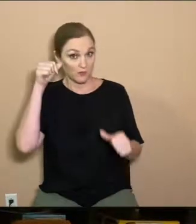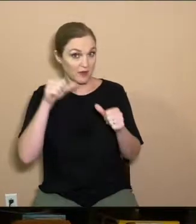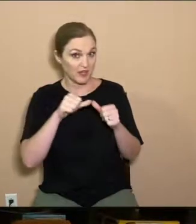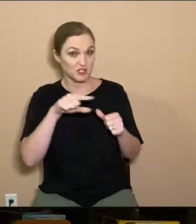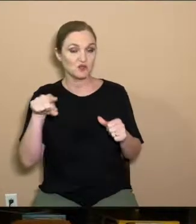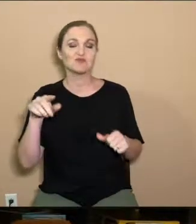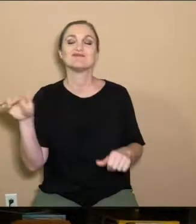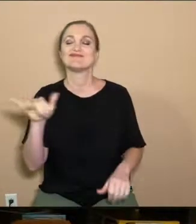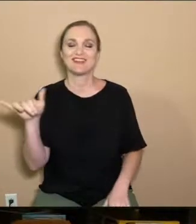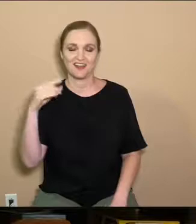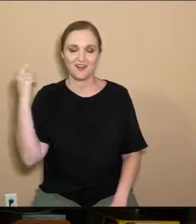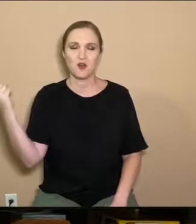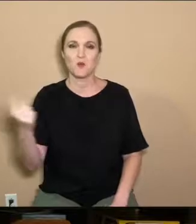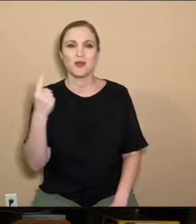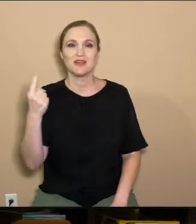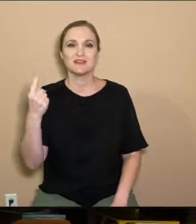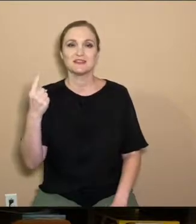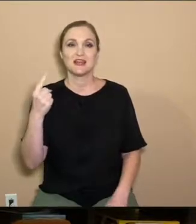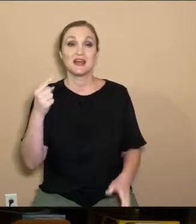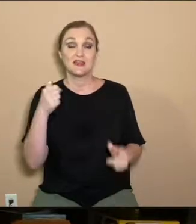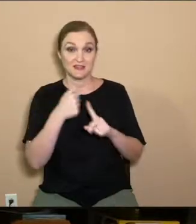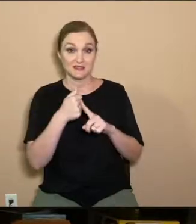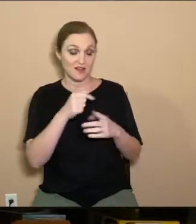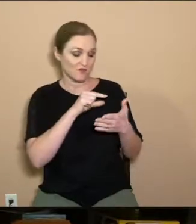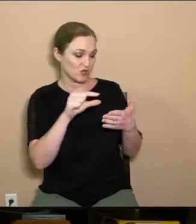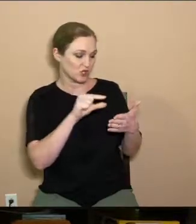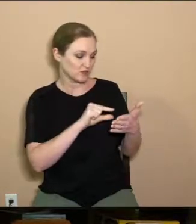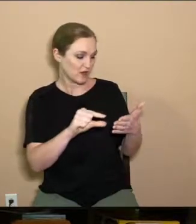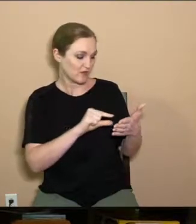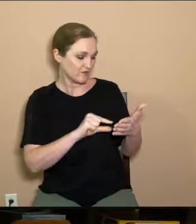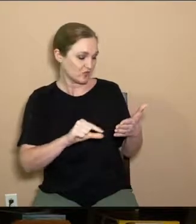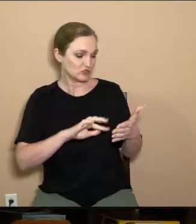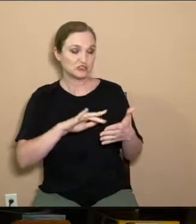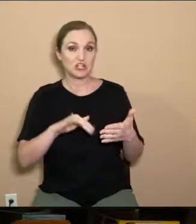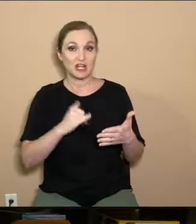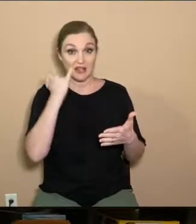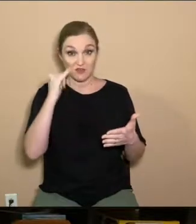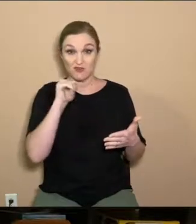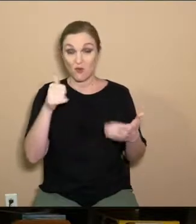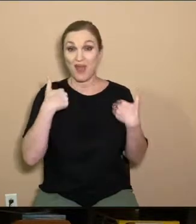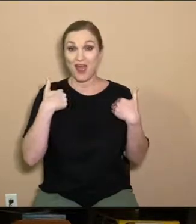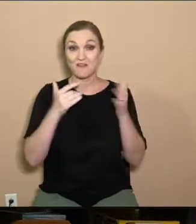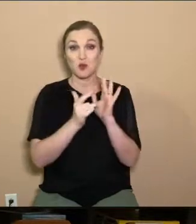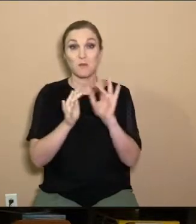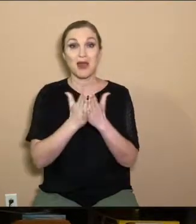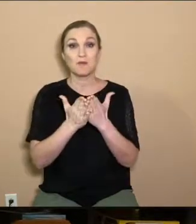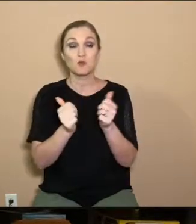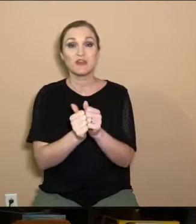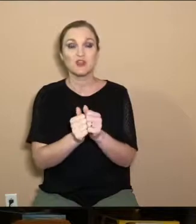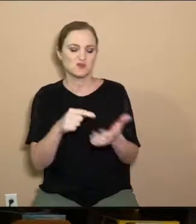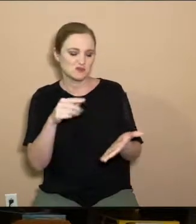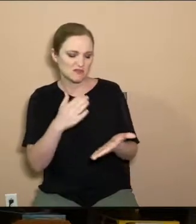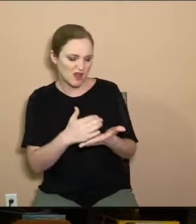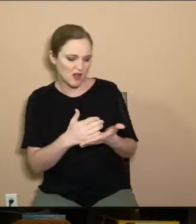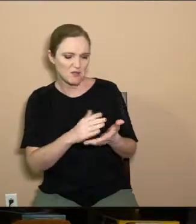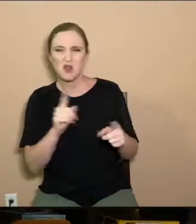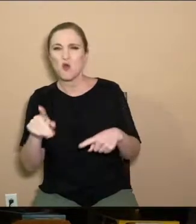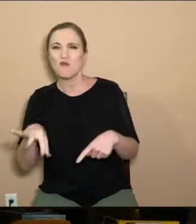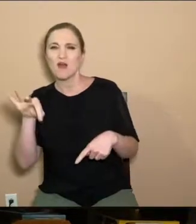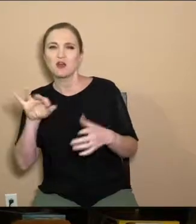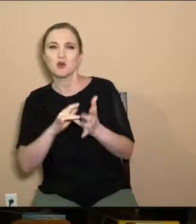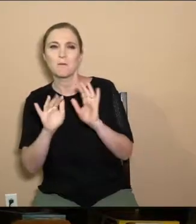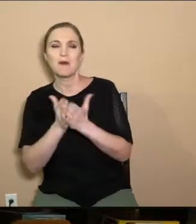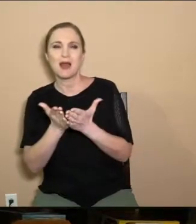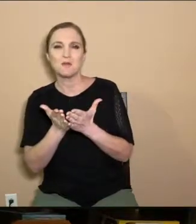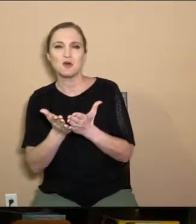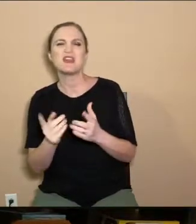I always do, I want to let you know that this is a verse-by-verse study. So if you don't have a Bible with you, press pause, go find your Bible, and then jump back